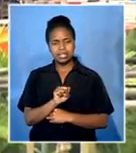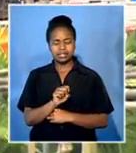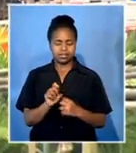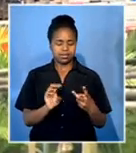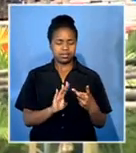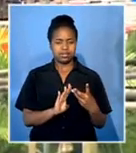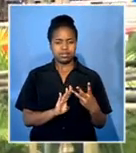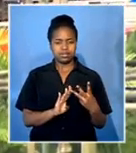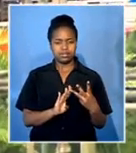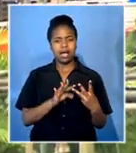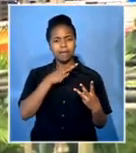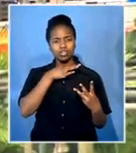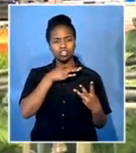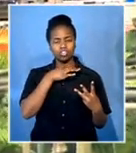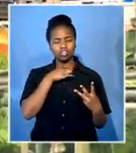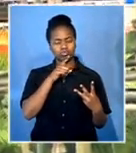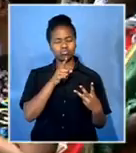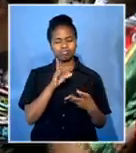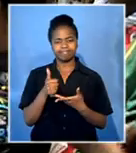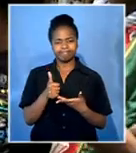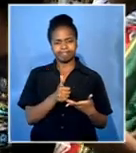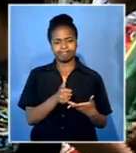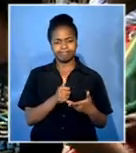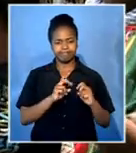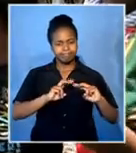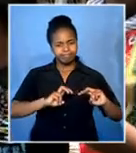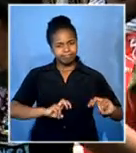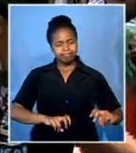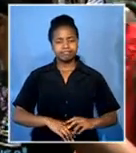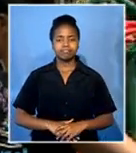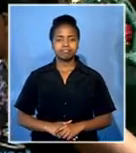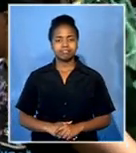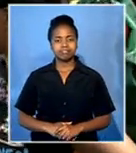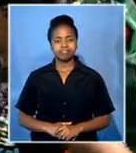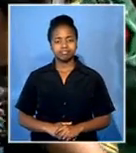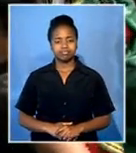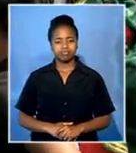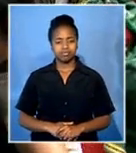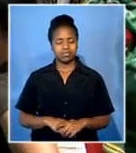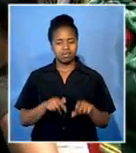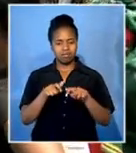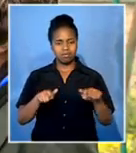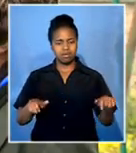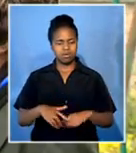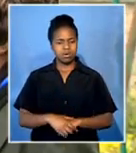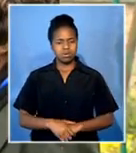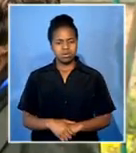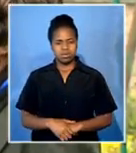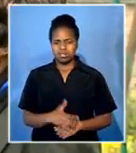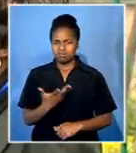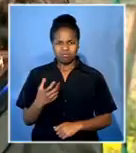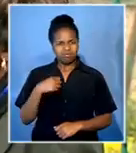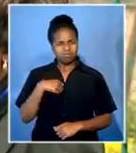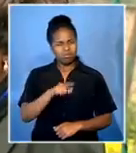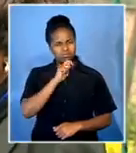British forensic experts are assisting in the investigations Kenyans are now beginning to speak demanding